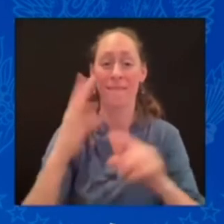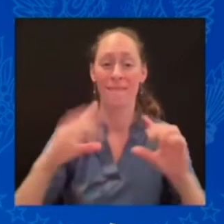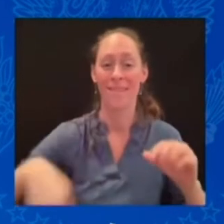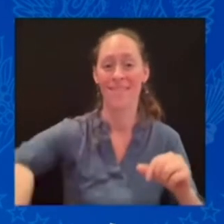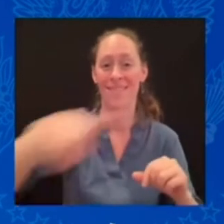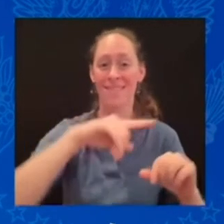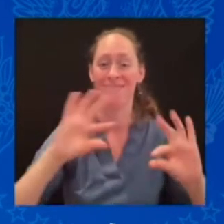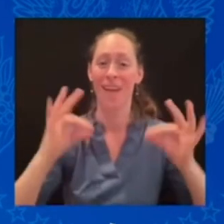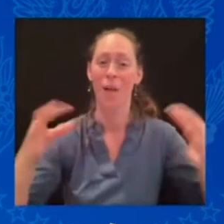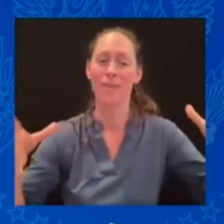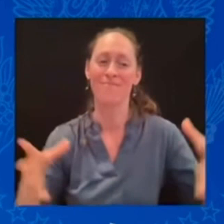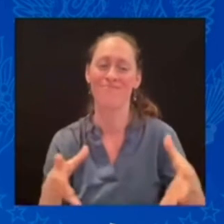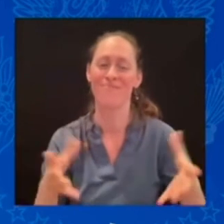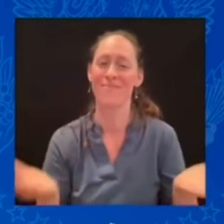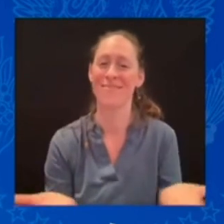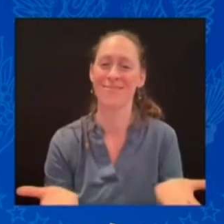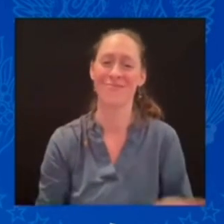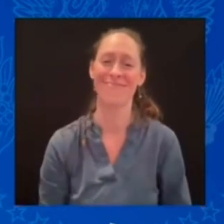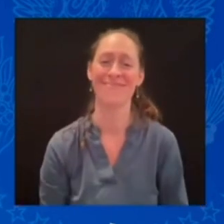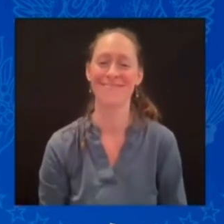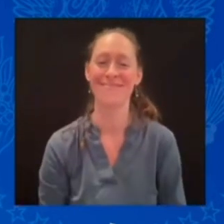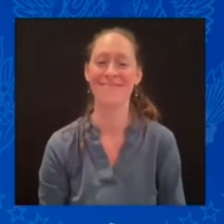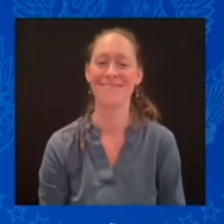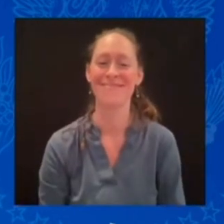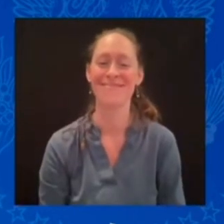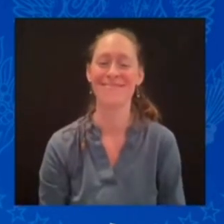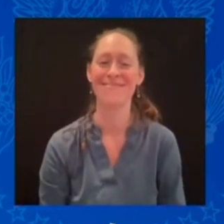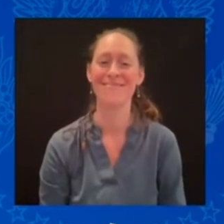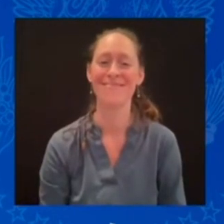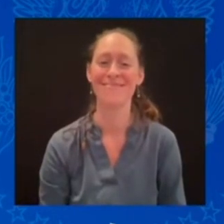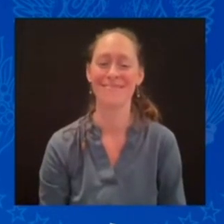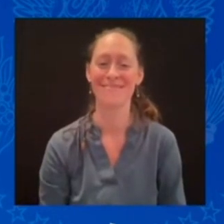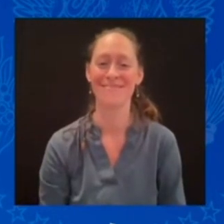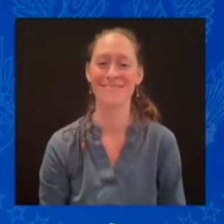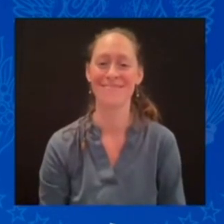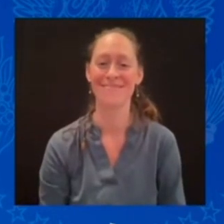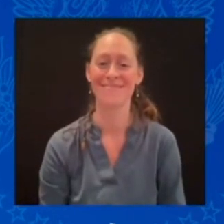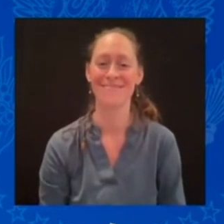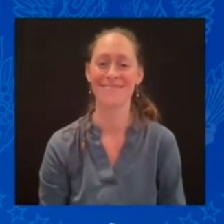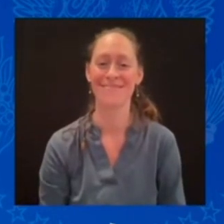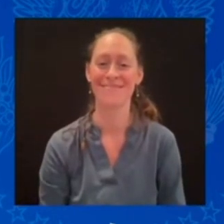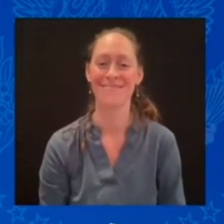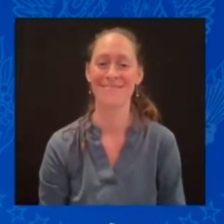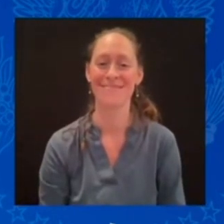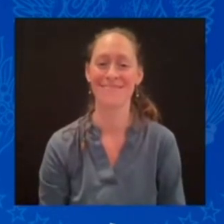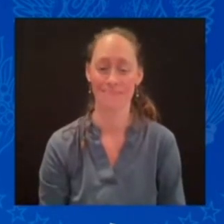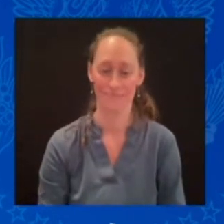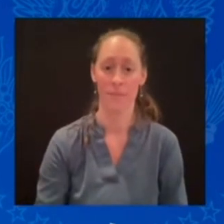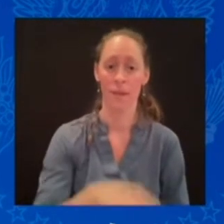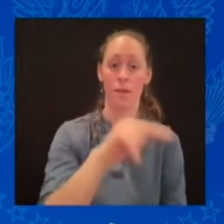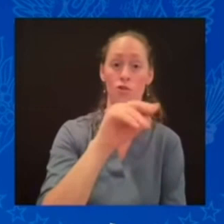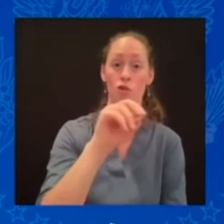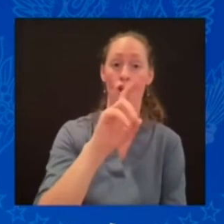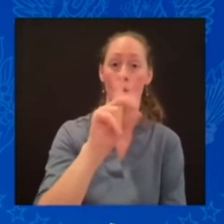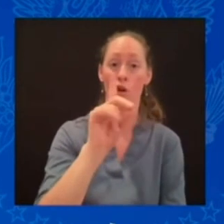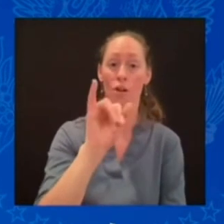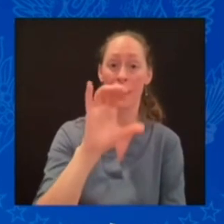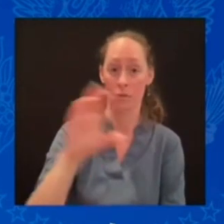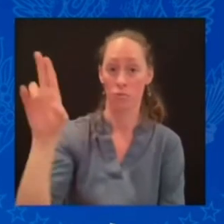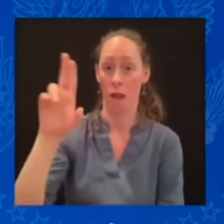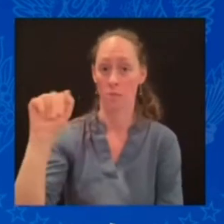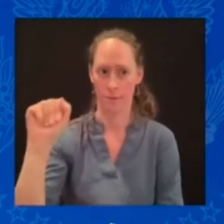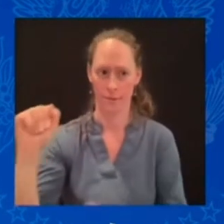U.S. Nordic Leaders Summit on the heels of the historic NATO Summit in Vilnius and where Finland took its place at the table